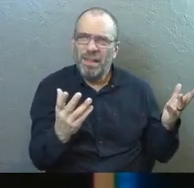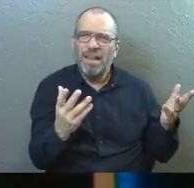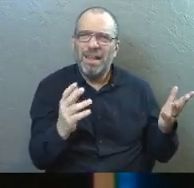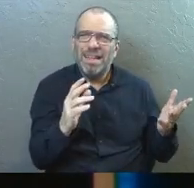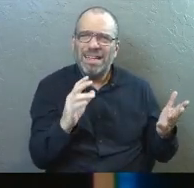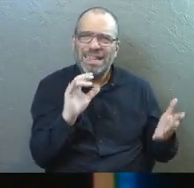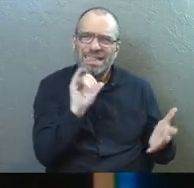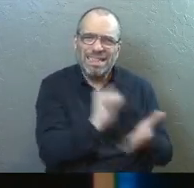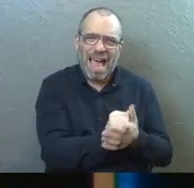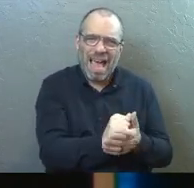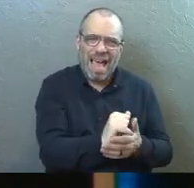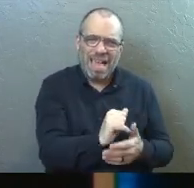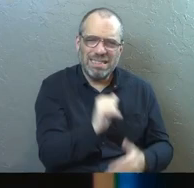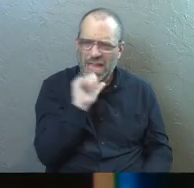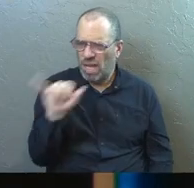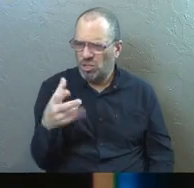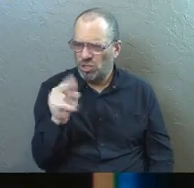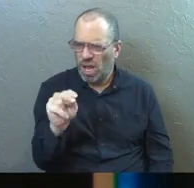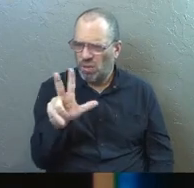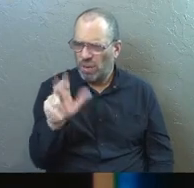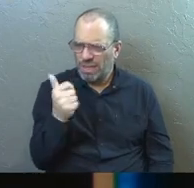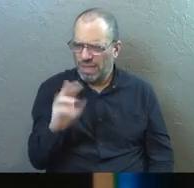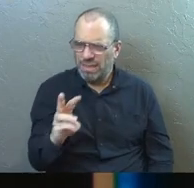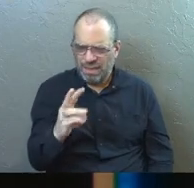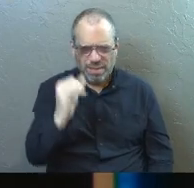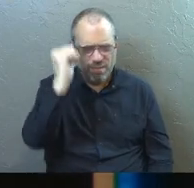That's not for God so loved the world. Do you see it?